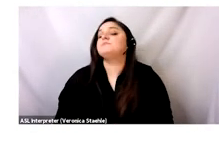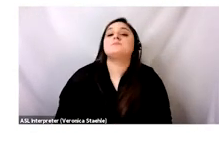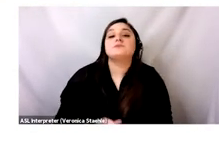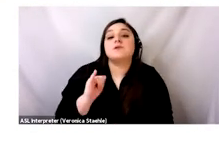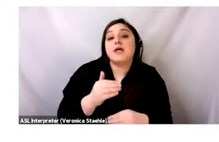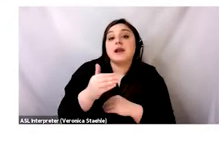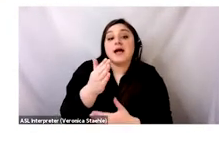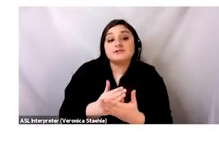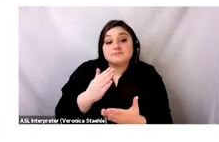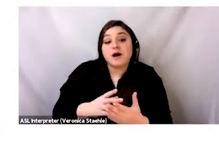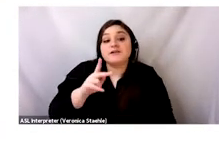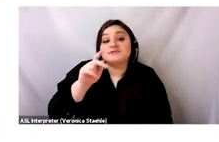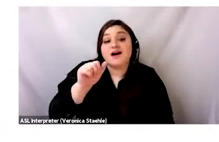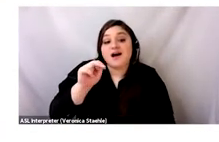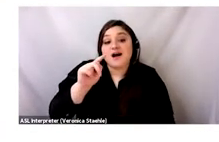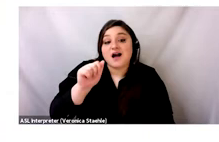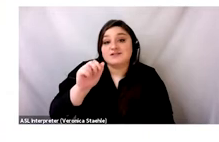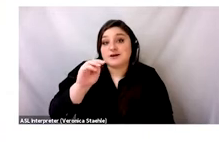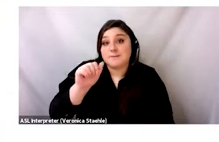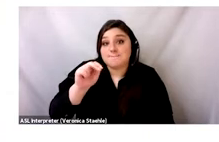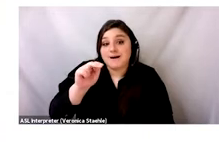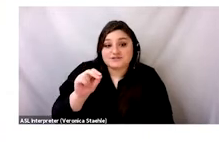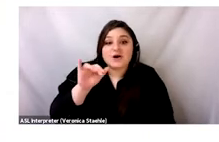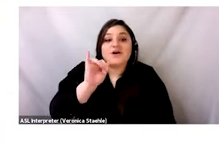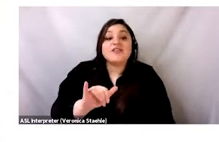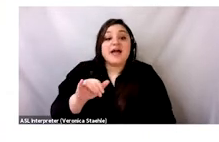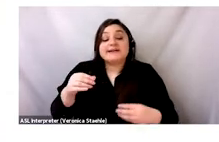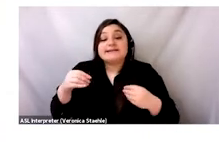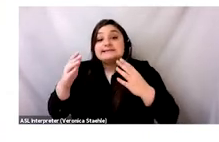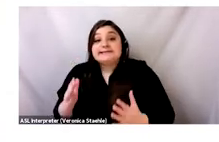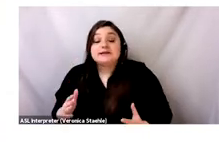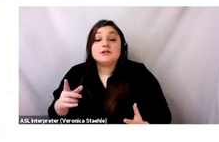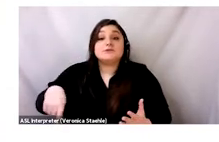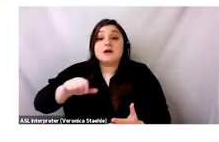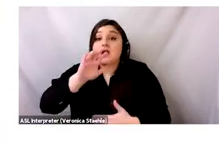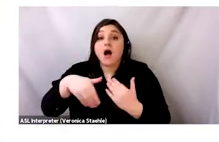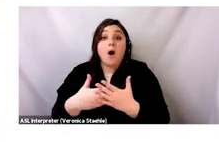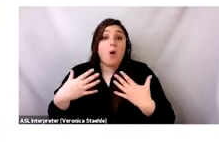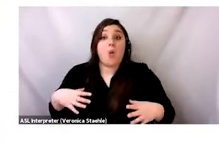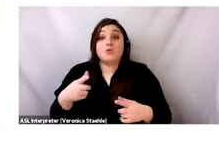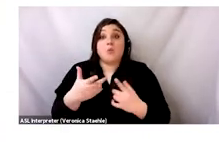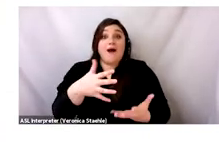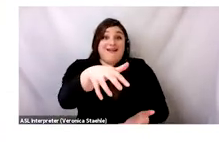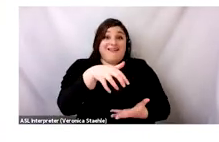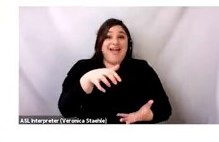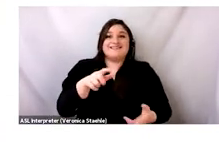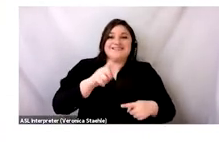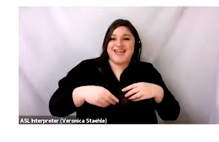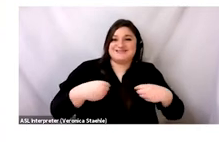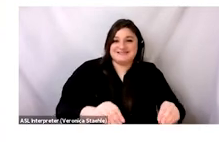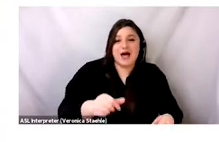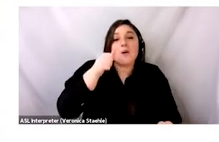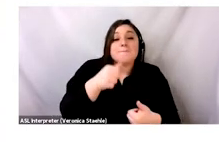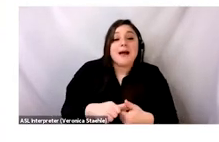next section. So despite the efforts of consummansos, retailers, dyers, tailors, upcyclers, and consumers, not